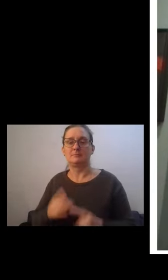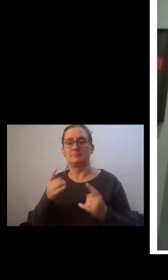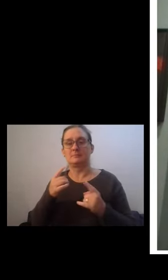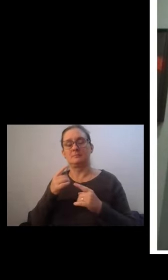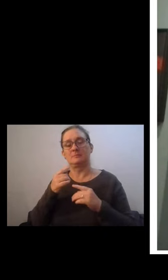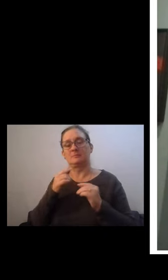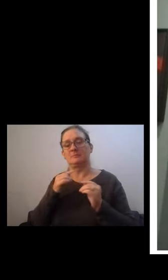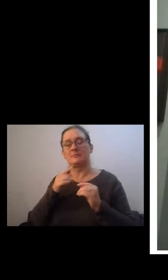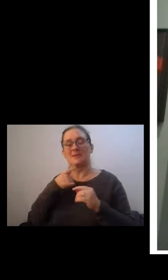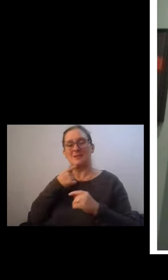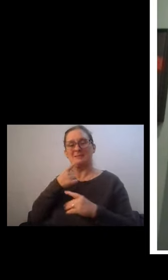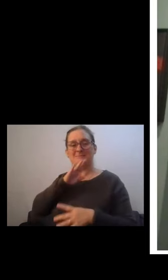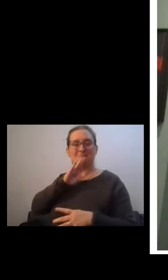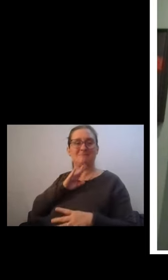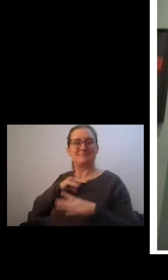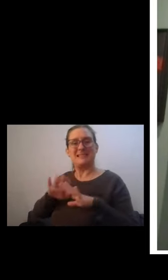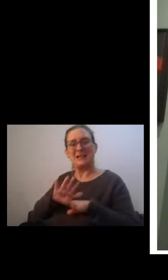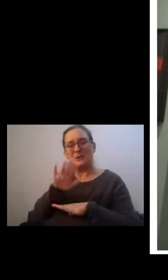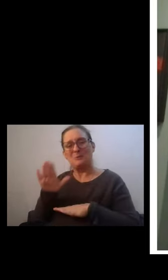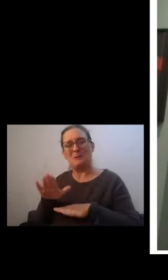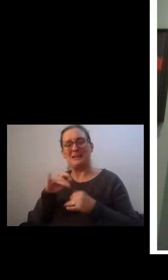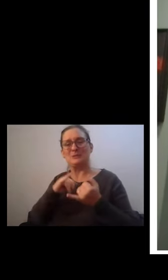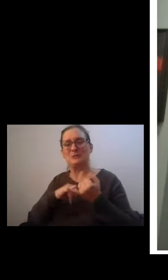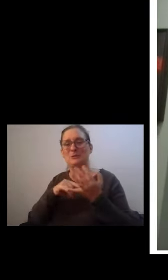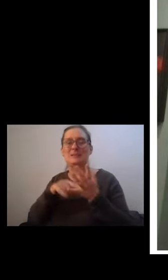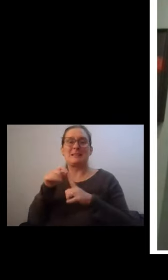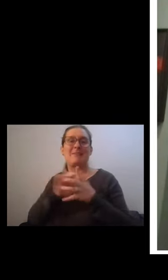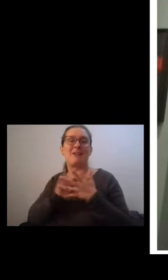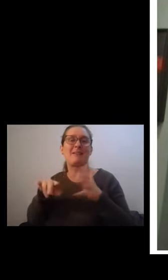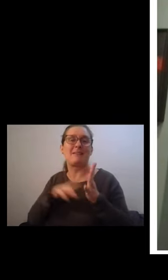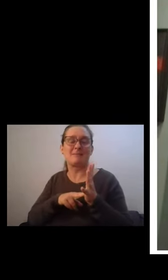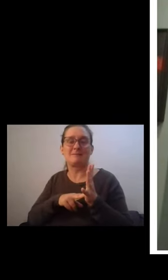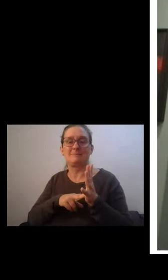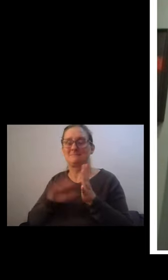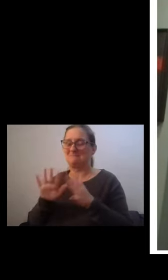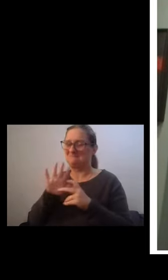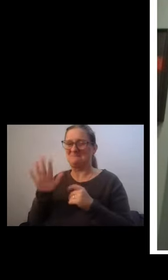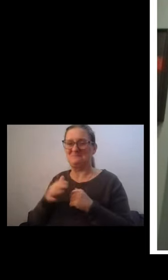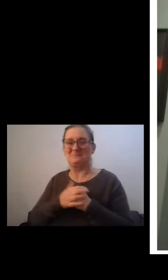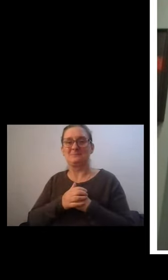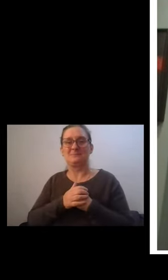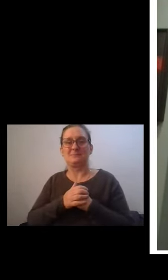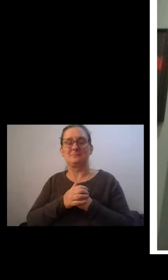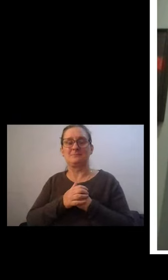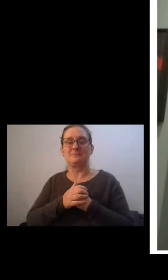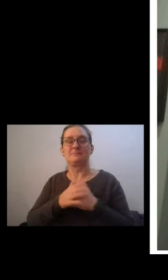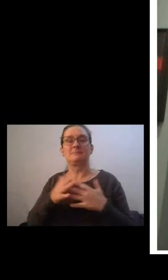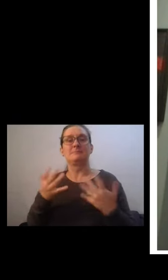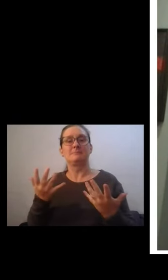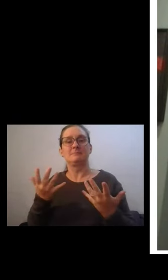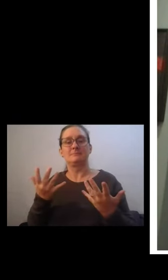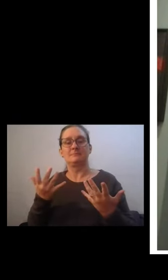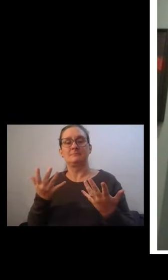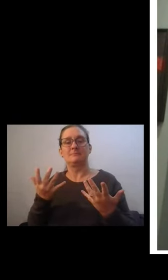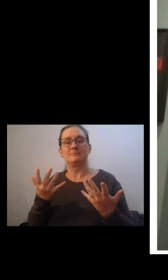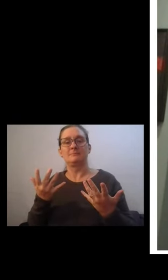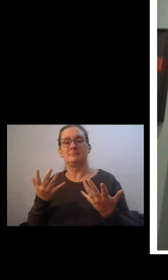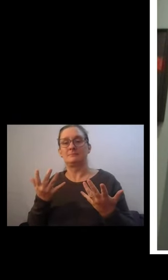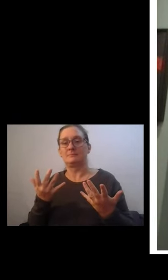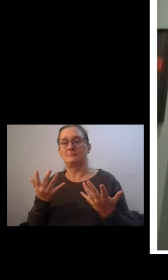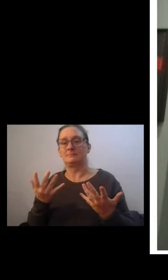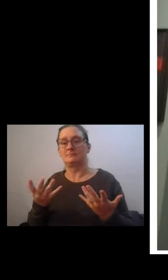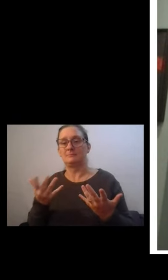goodbye to Stephen. Cheerio. Right. Right. So, please have a look at the Gross National